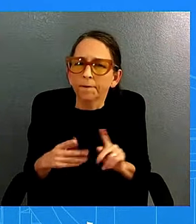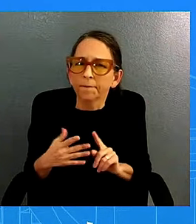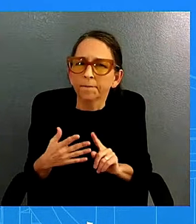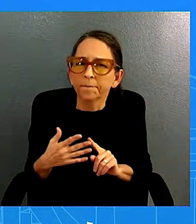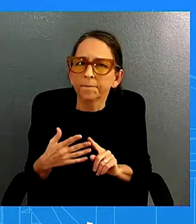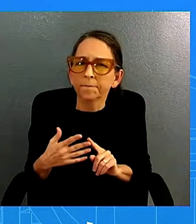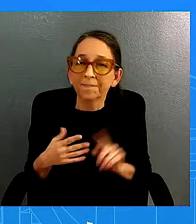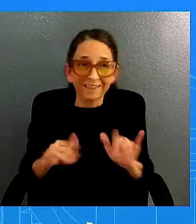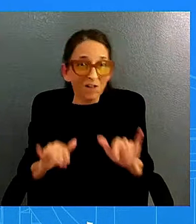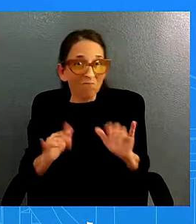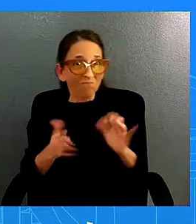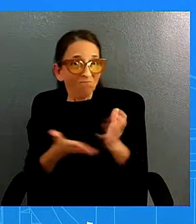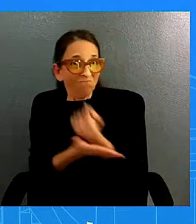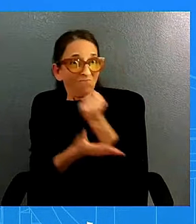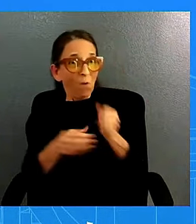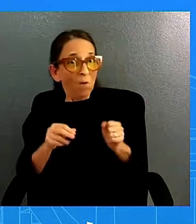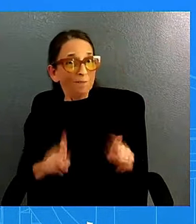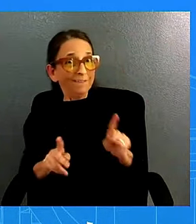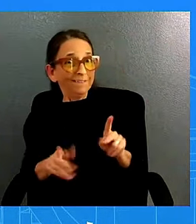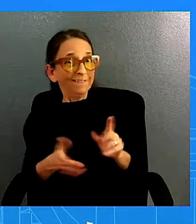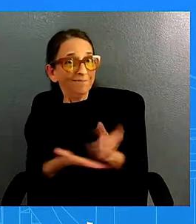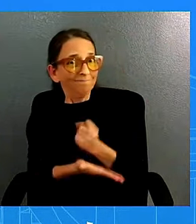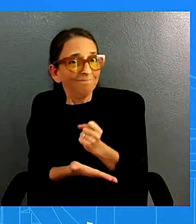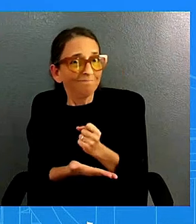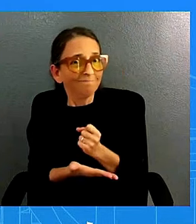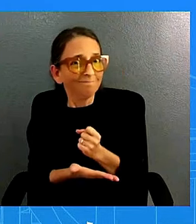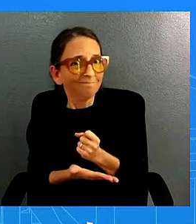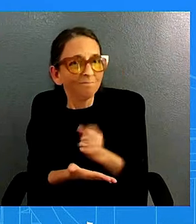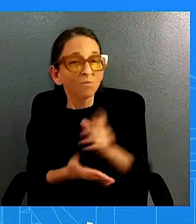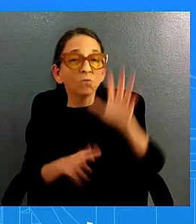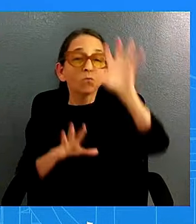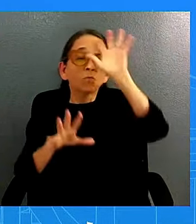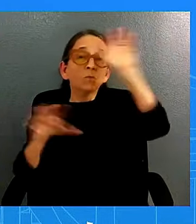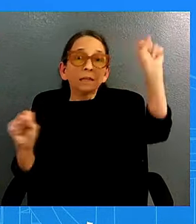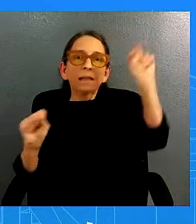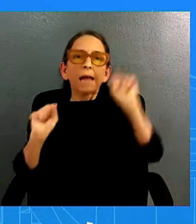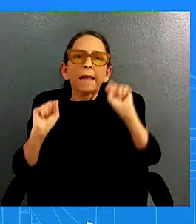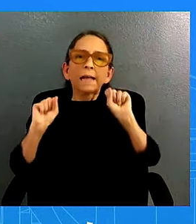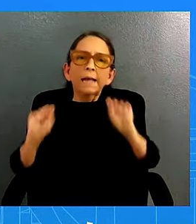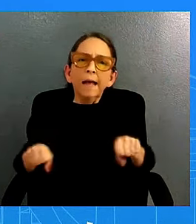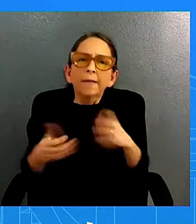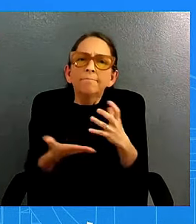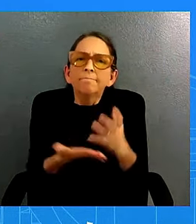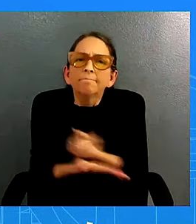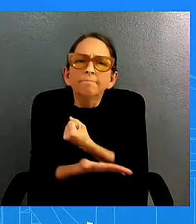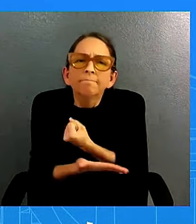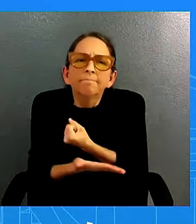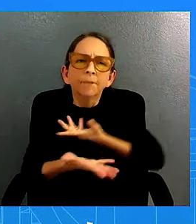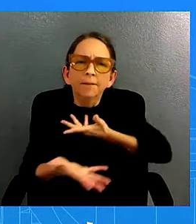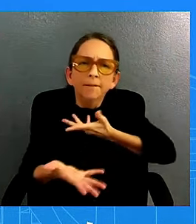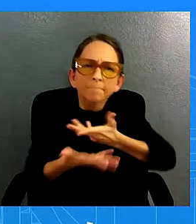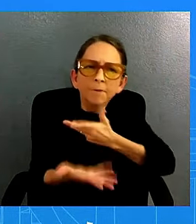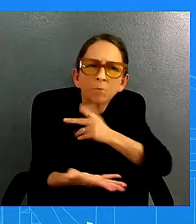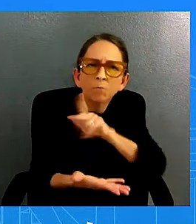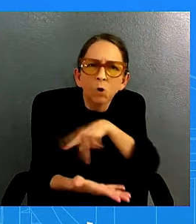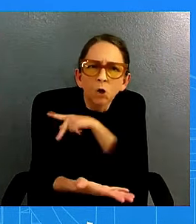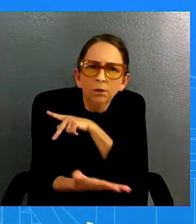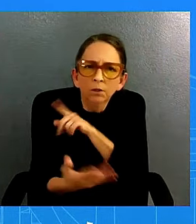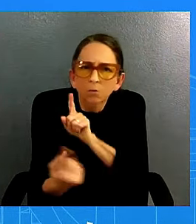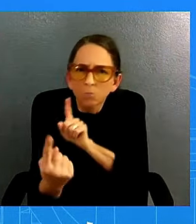have a personal moment uh with the leaders we have created other opportunities